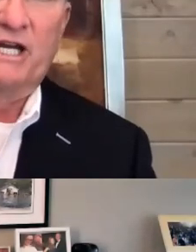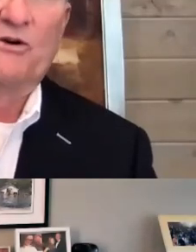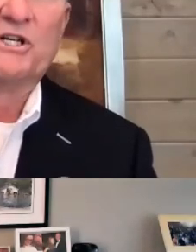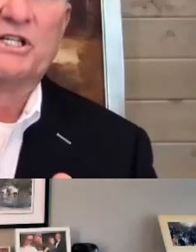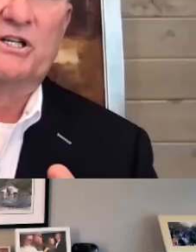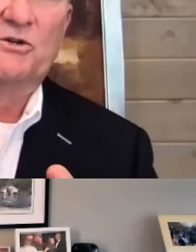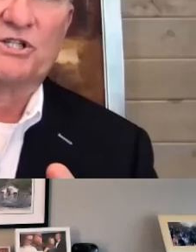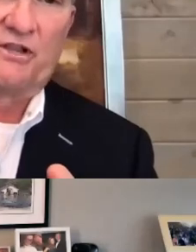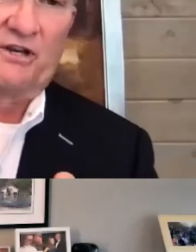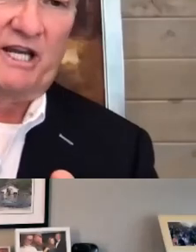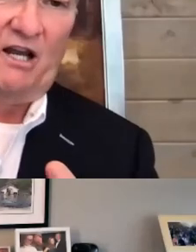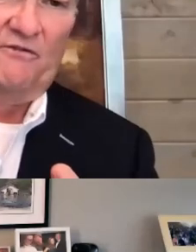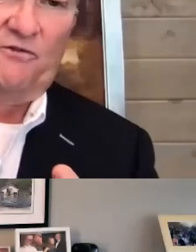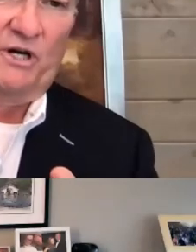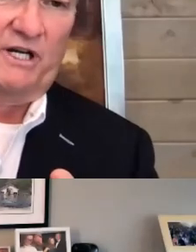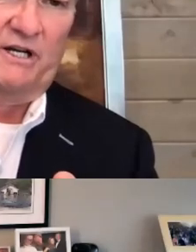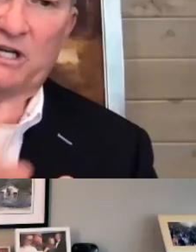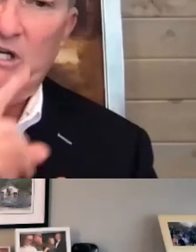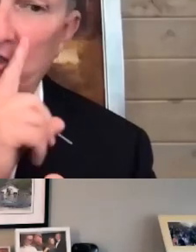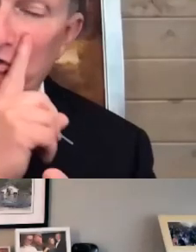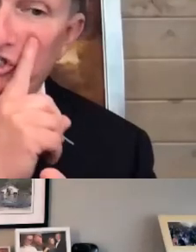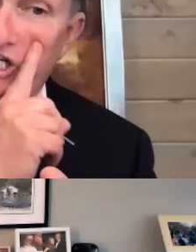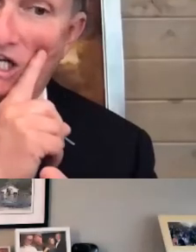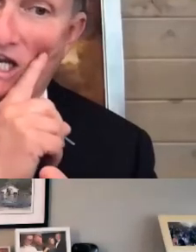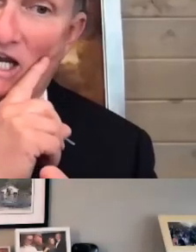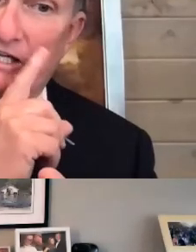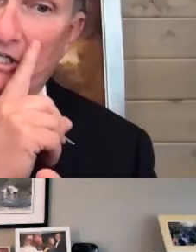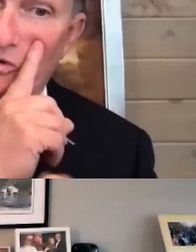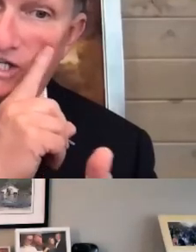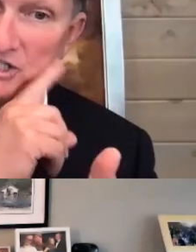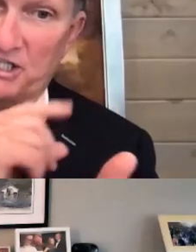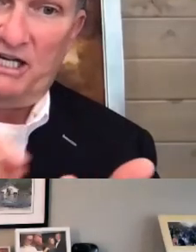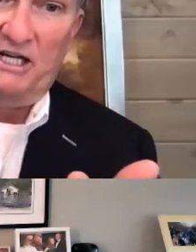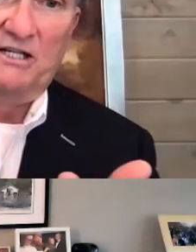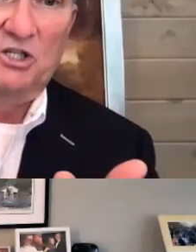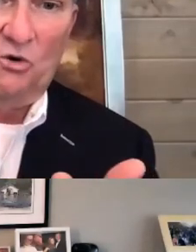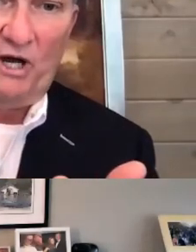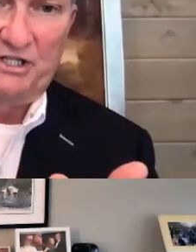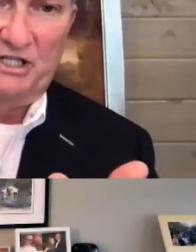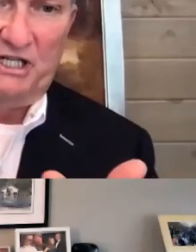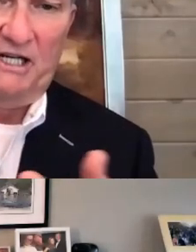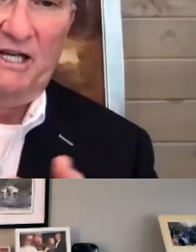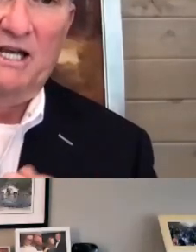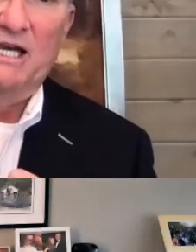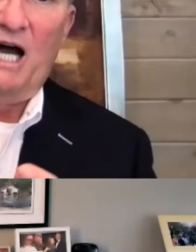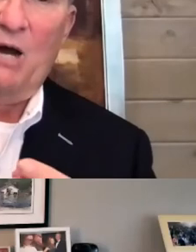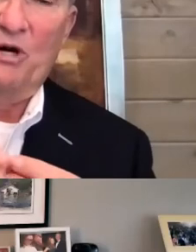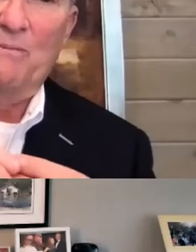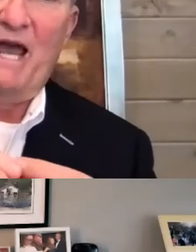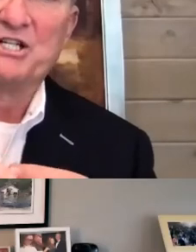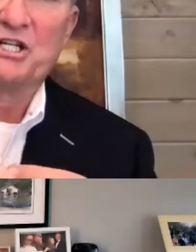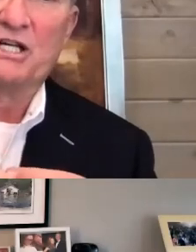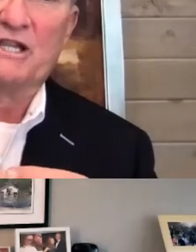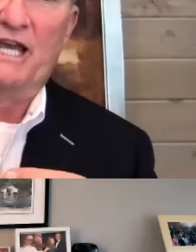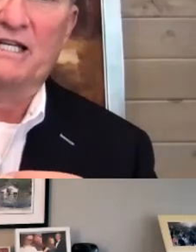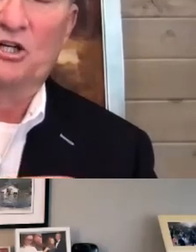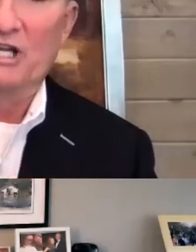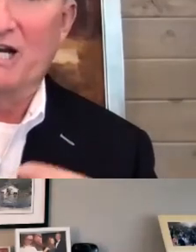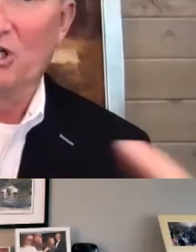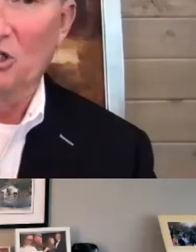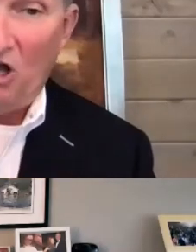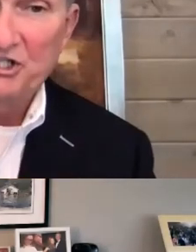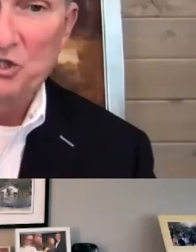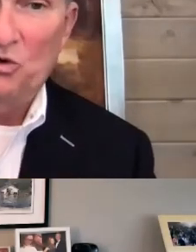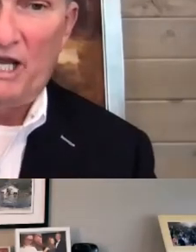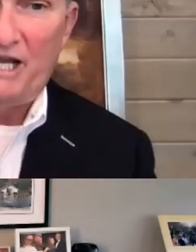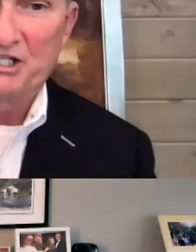I would guarantee you in Southern California, UCLA, USC, USD, I would imagine that nearly